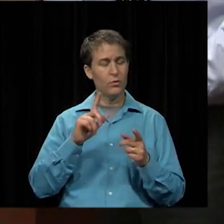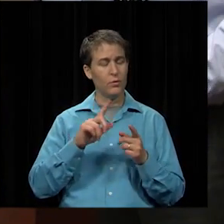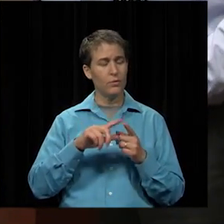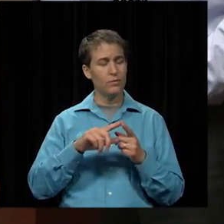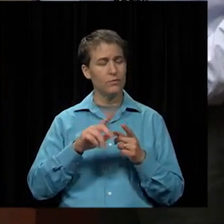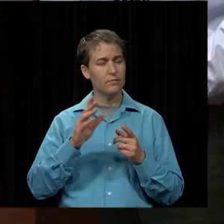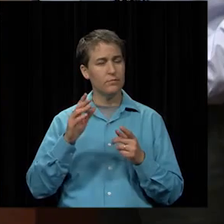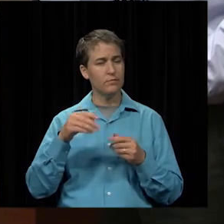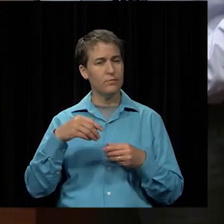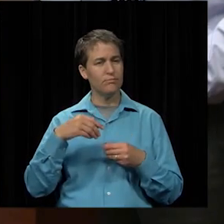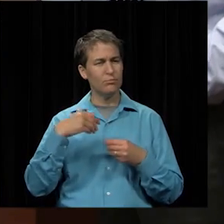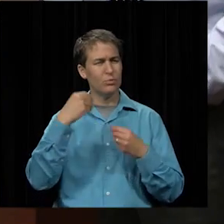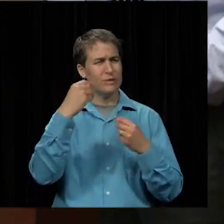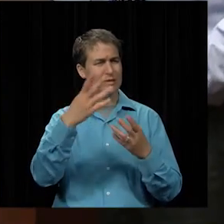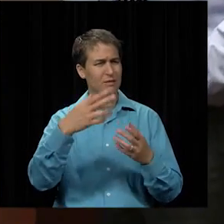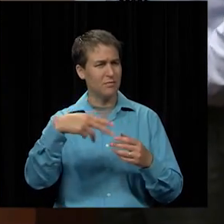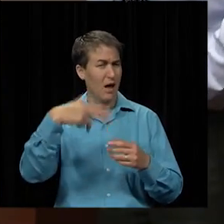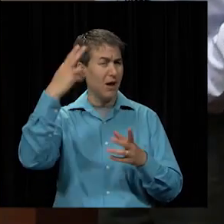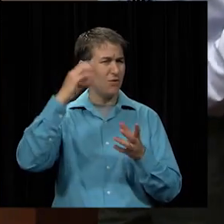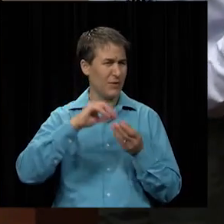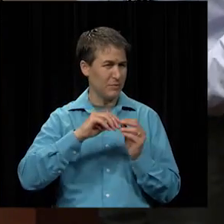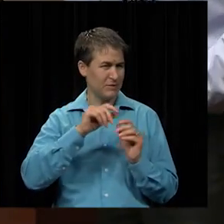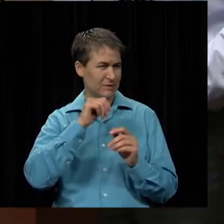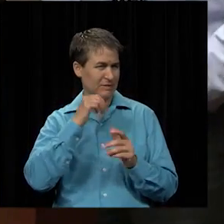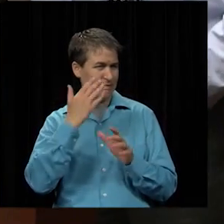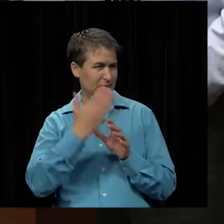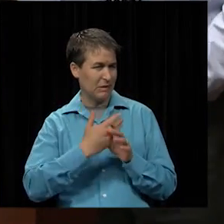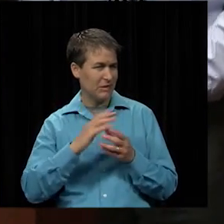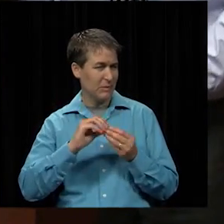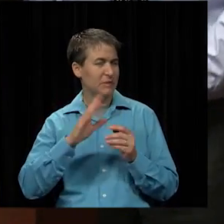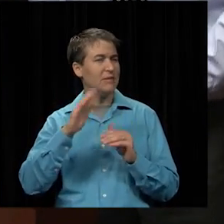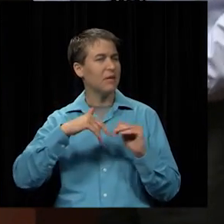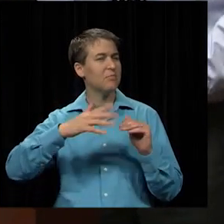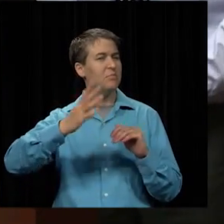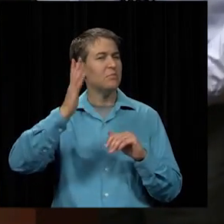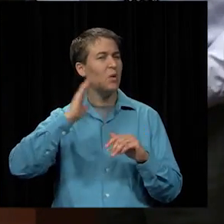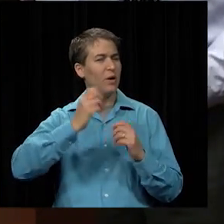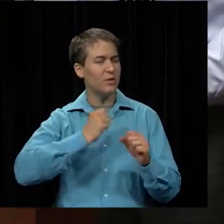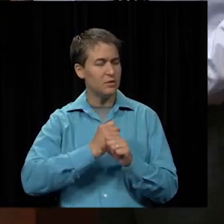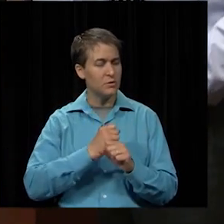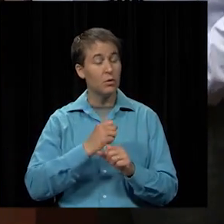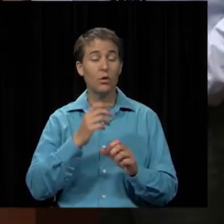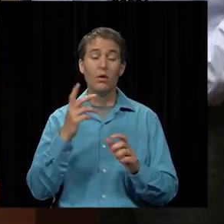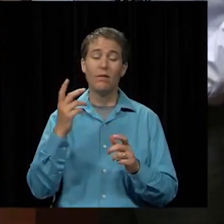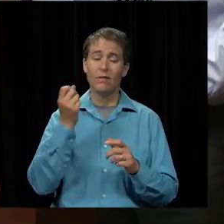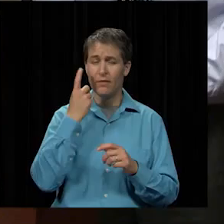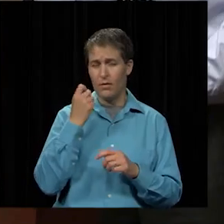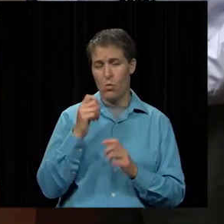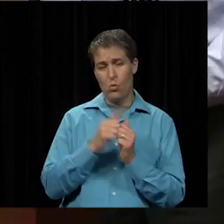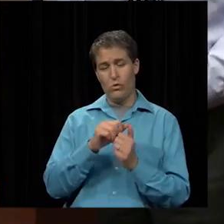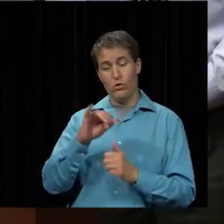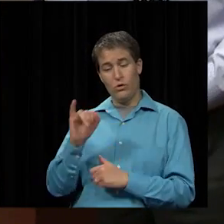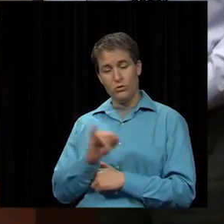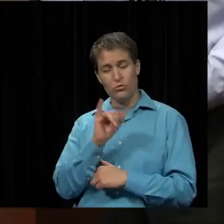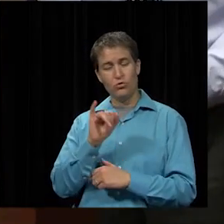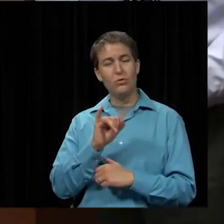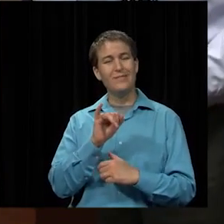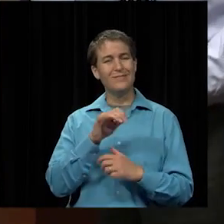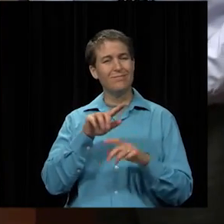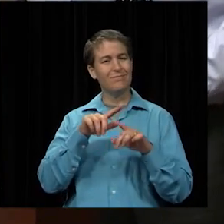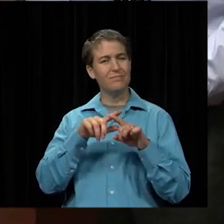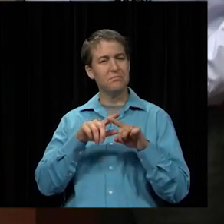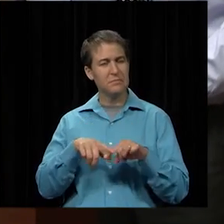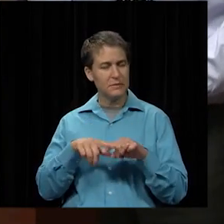disturbing numbers or higher numbers than prior years. The thing with insurance, it is very much driven on